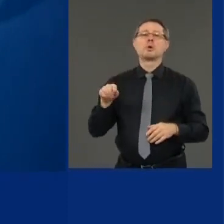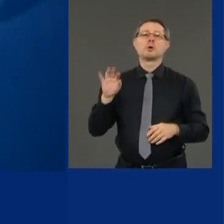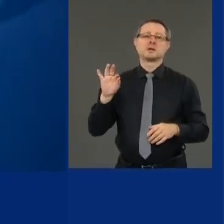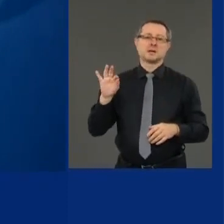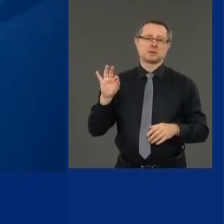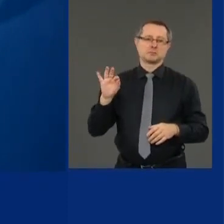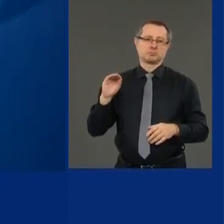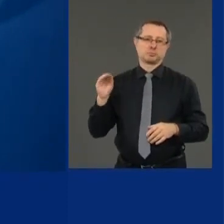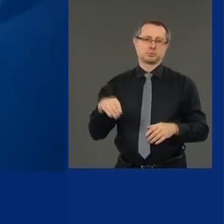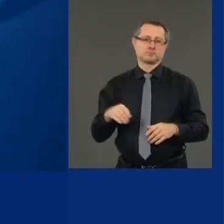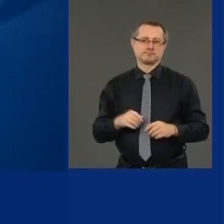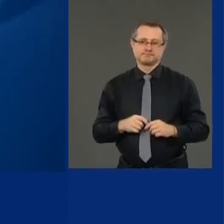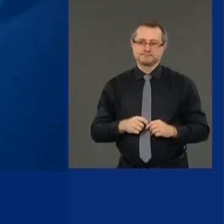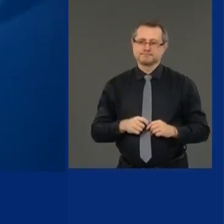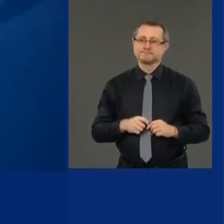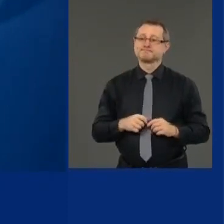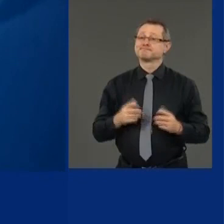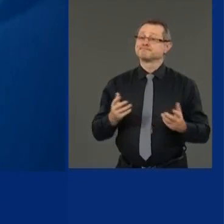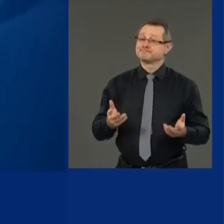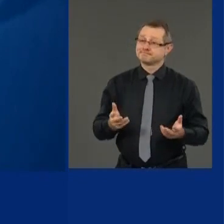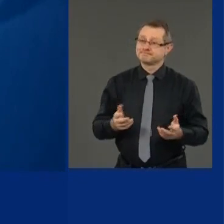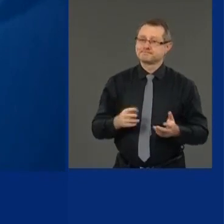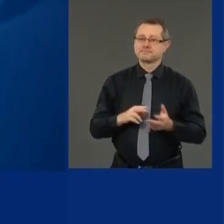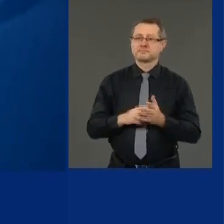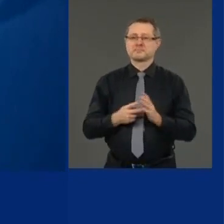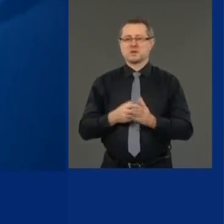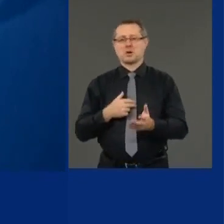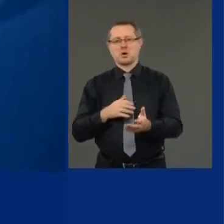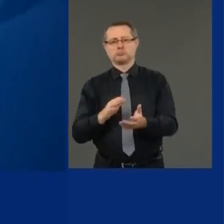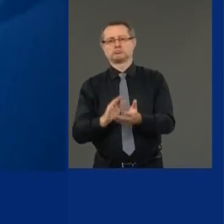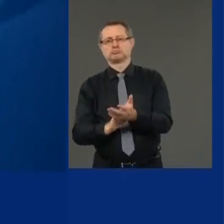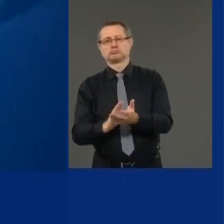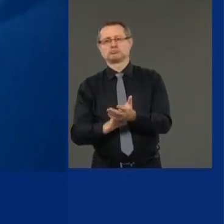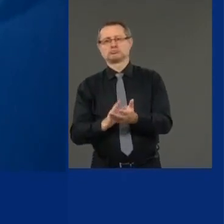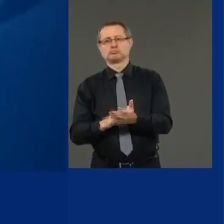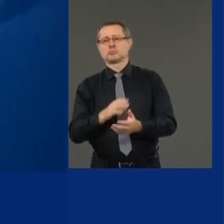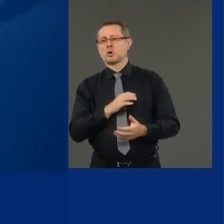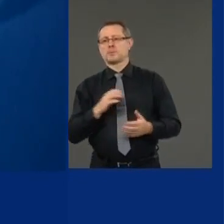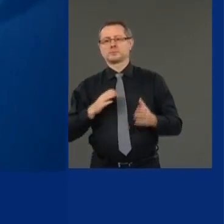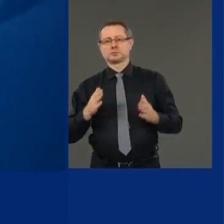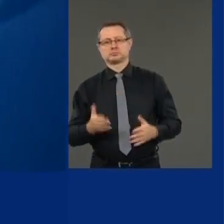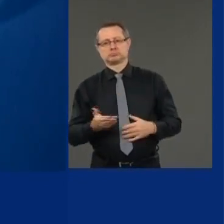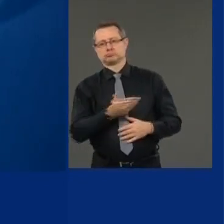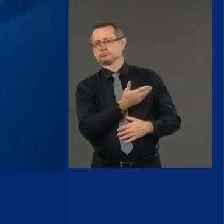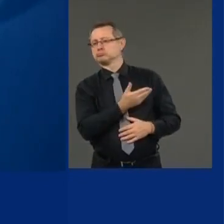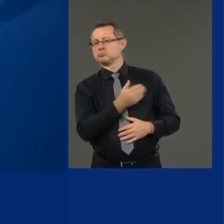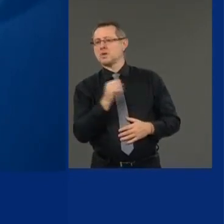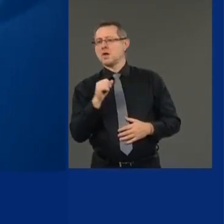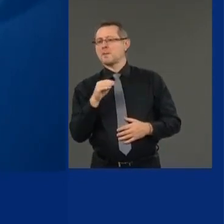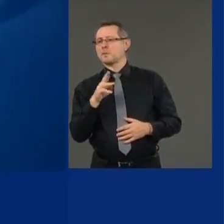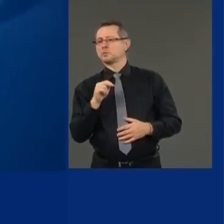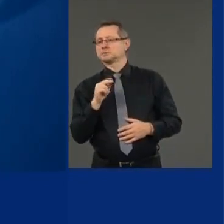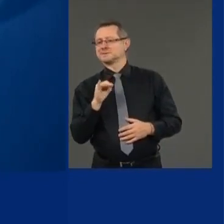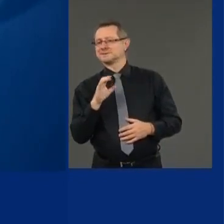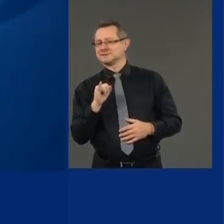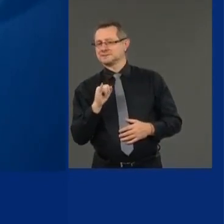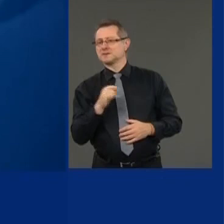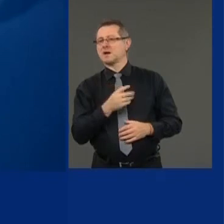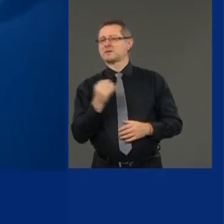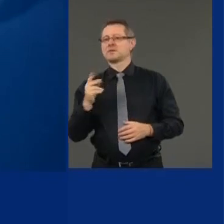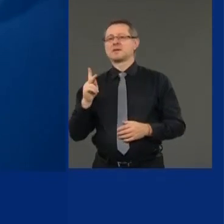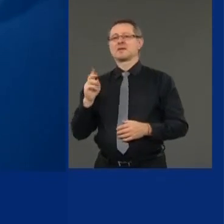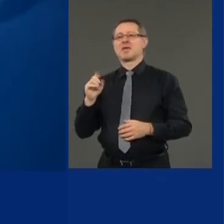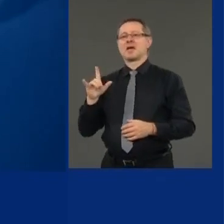So, uh, I just want to applaud Commissioner Annucci and I want to applaud, uh, Kelly Cummings. This is a